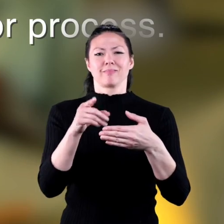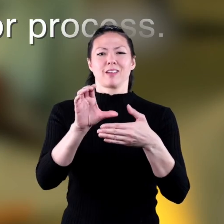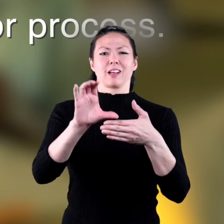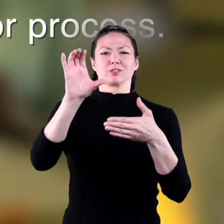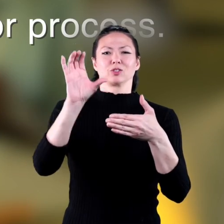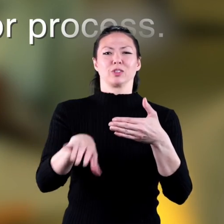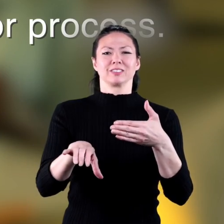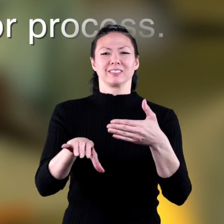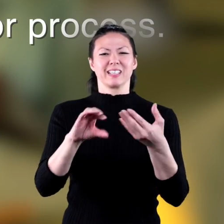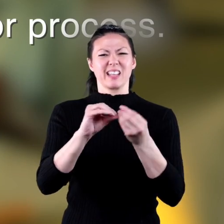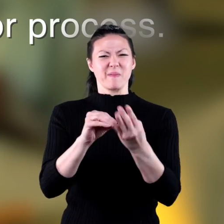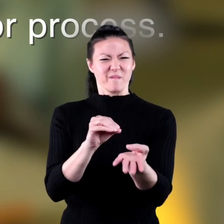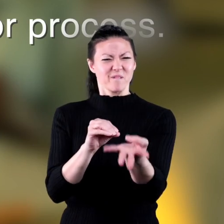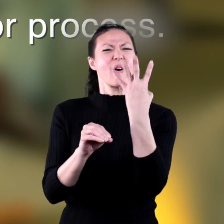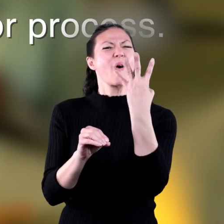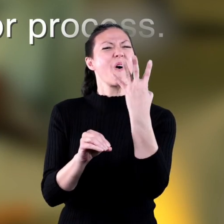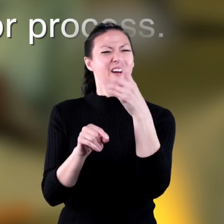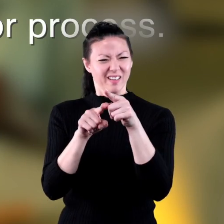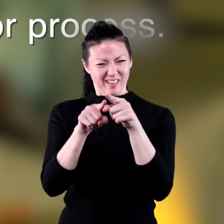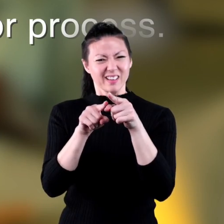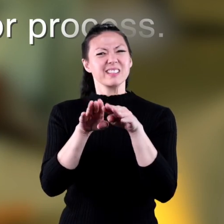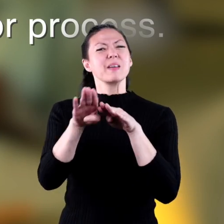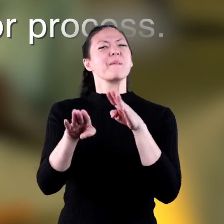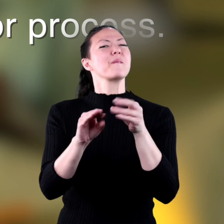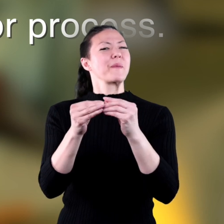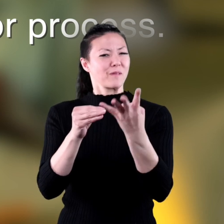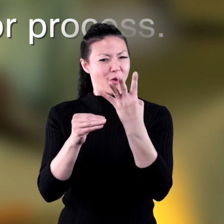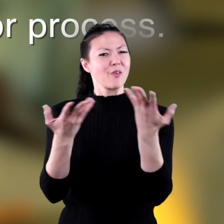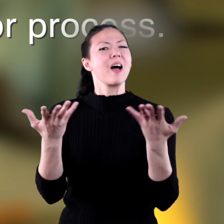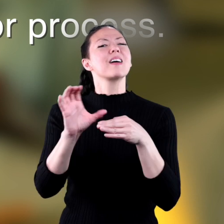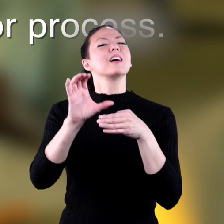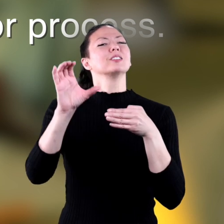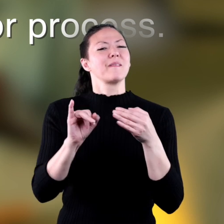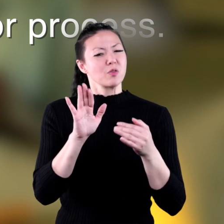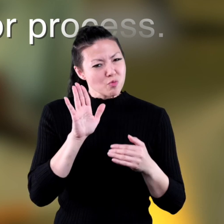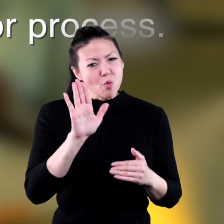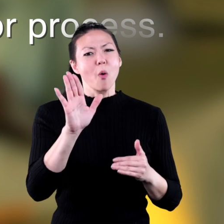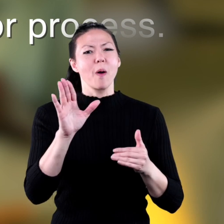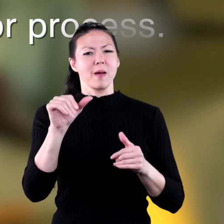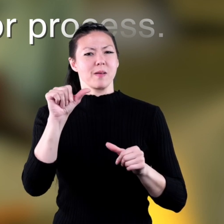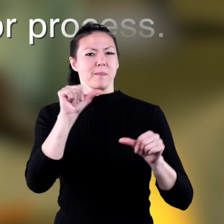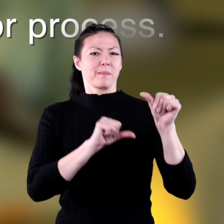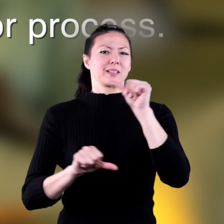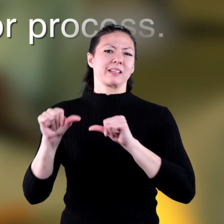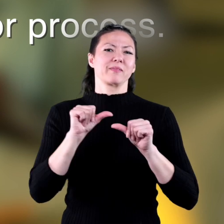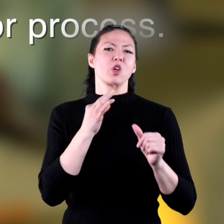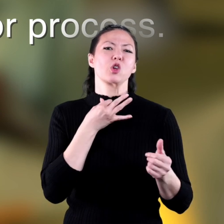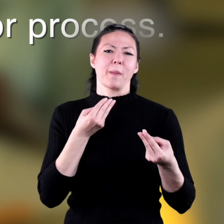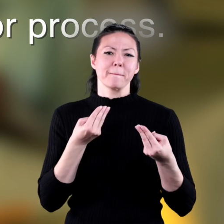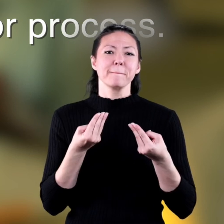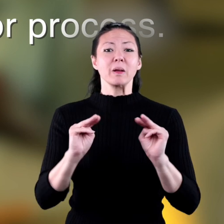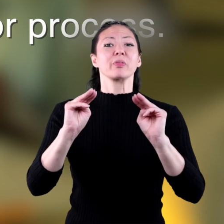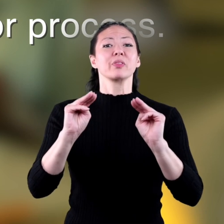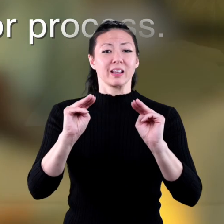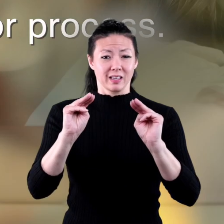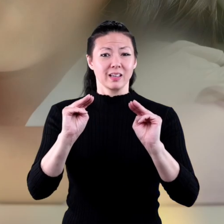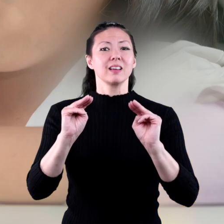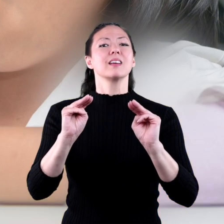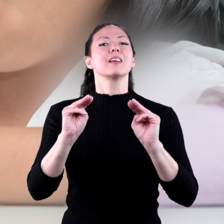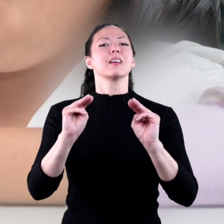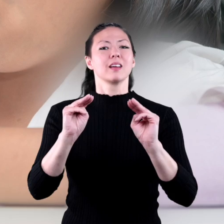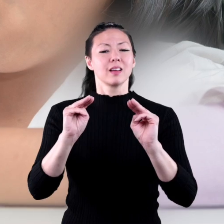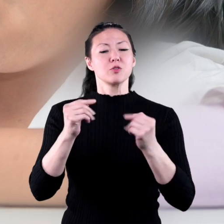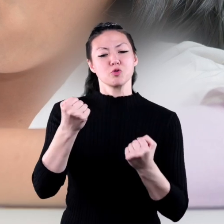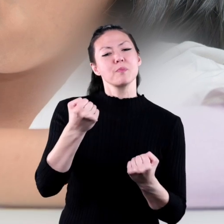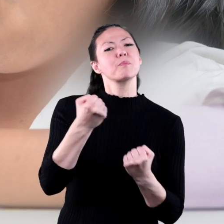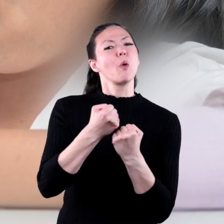Conclusion The fourth step in the Scientific Method of Discovery. Your conclusion may be that your experiment supported